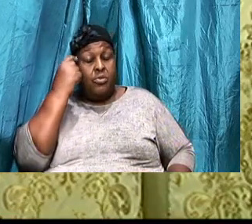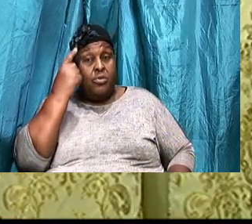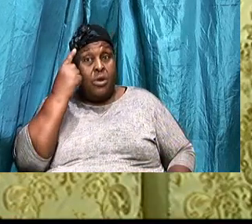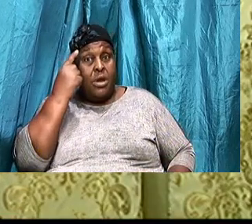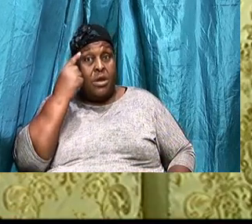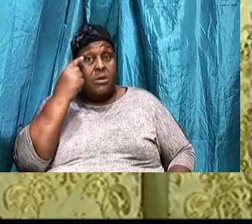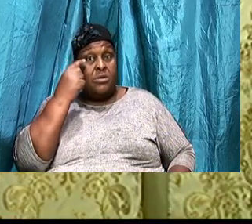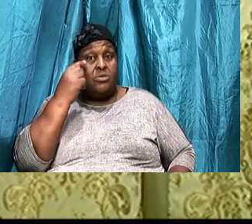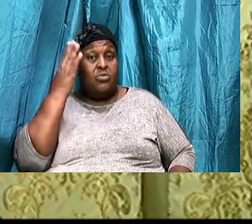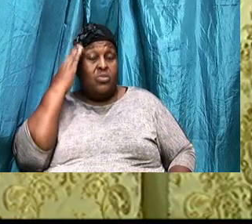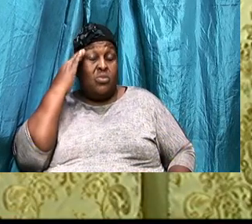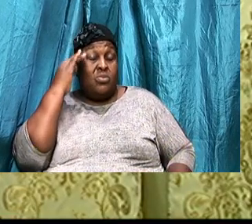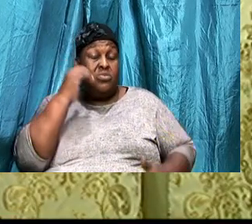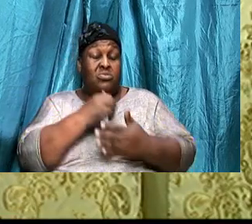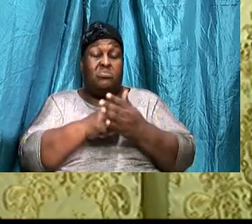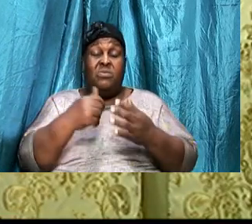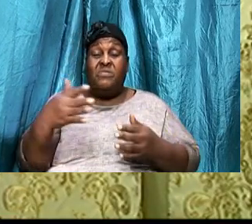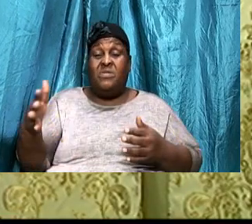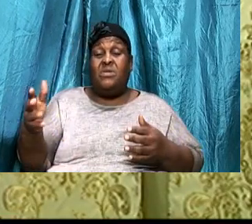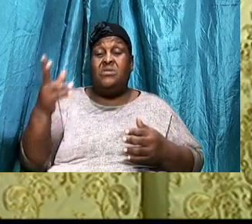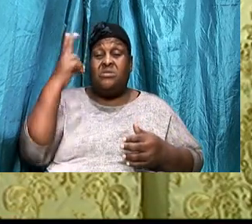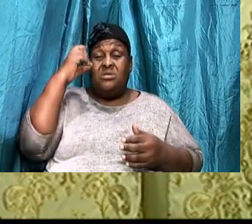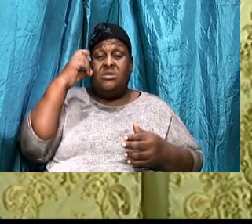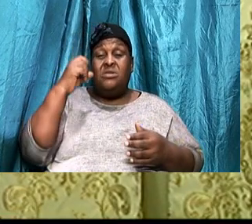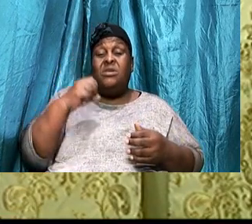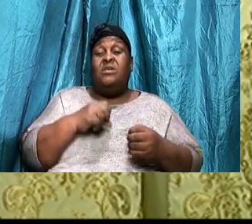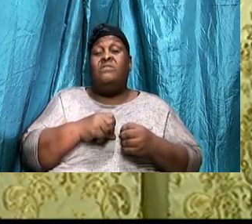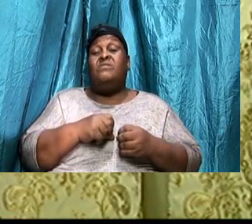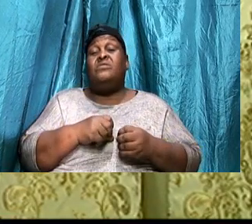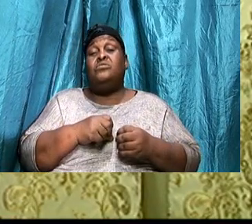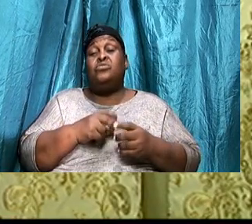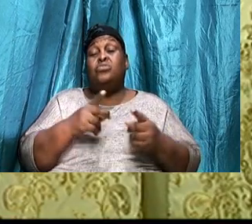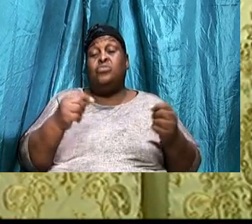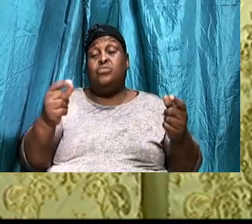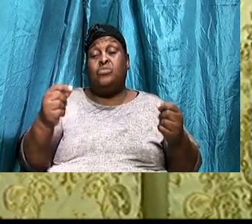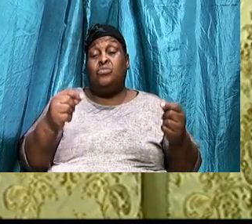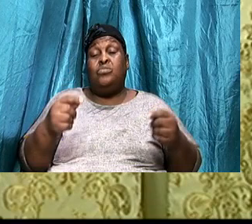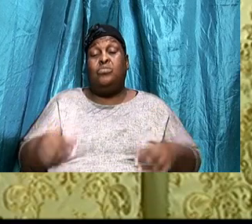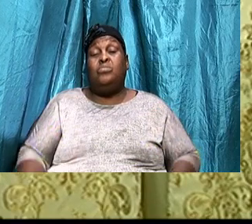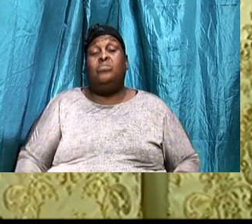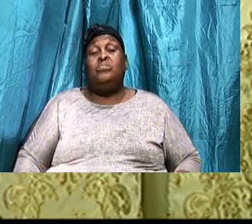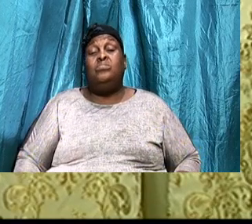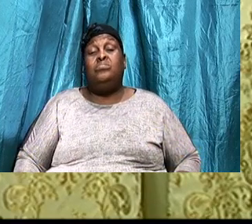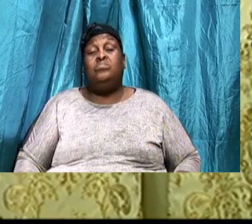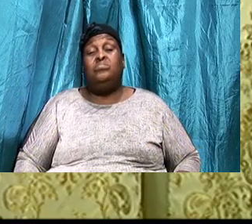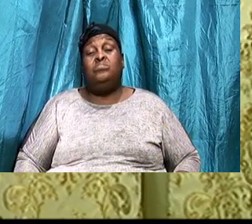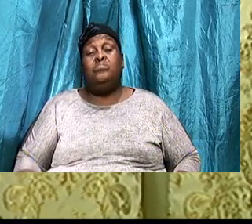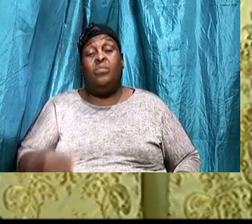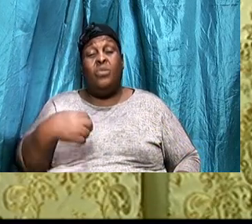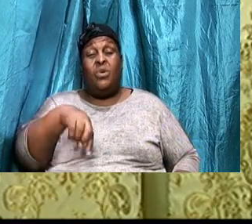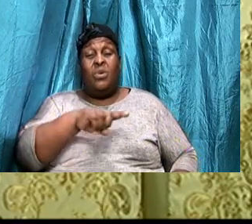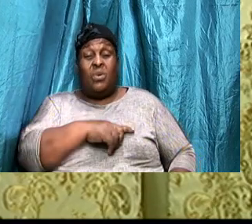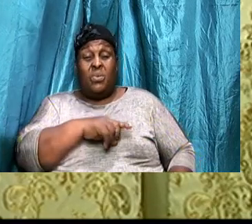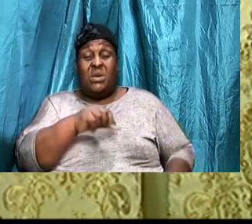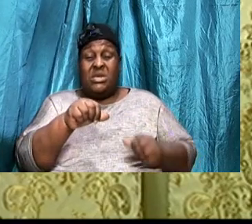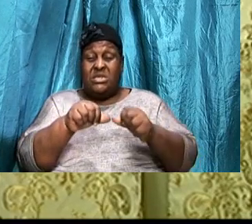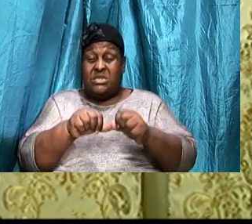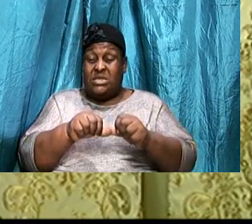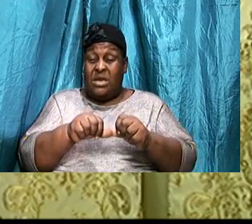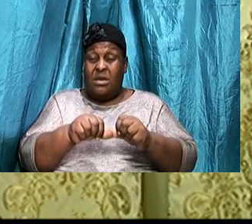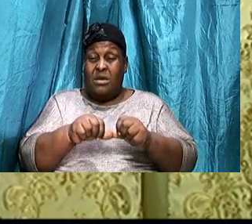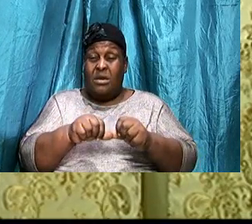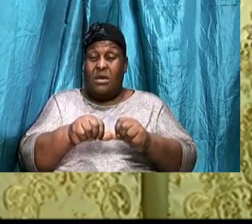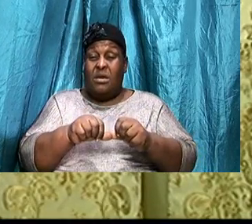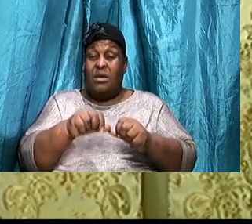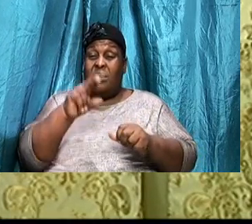And we want to, Look a little bit, At the enemy, But we spend, Almost two weeks, Looking at who